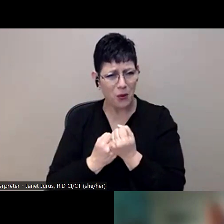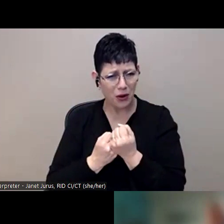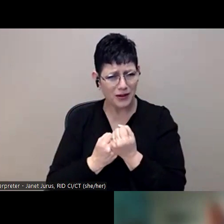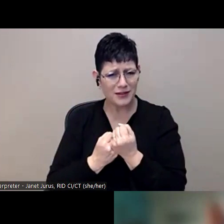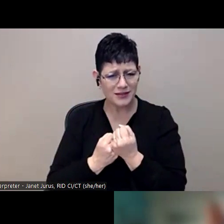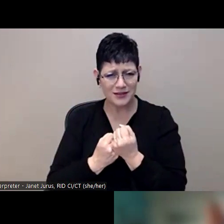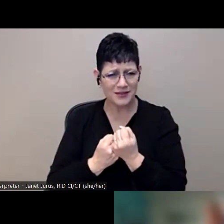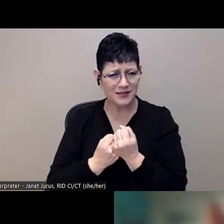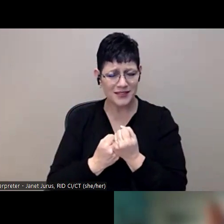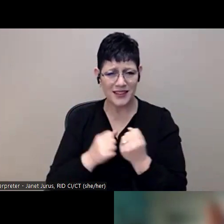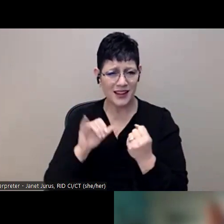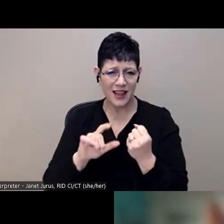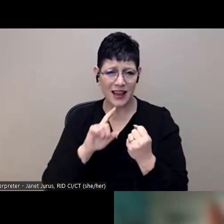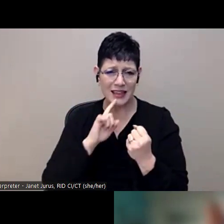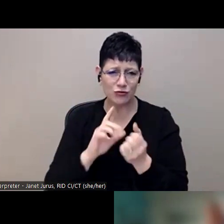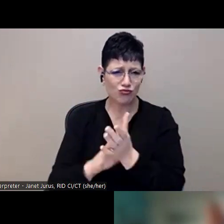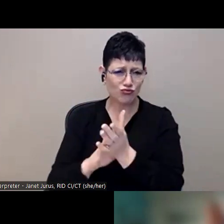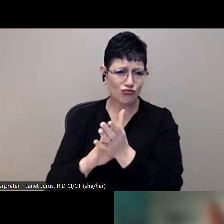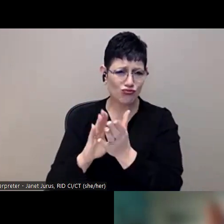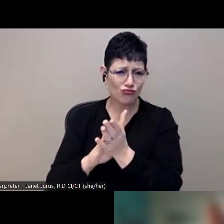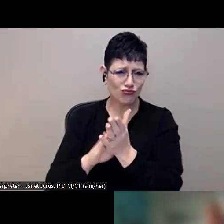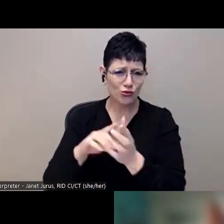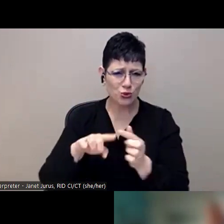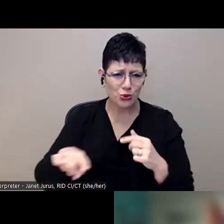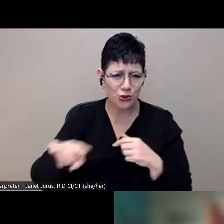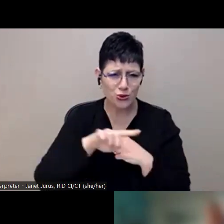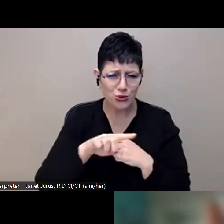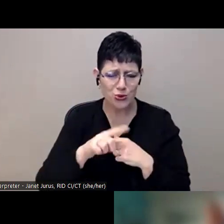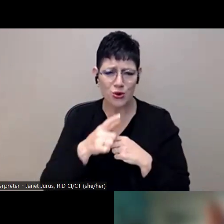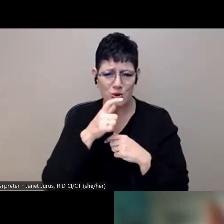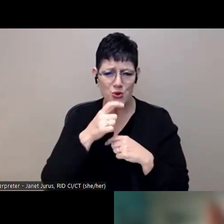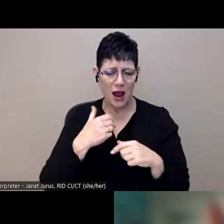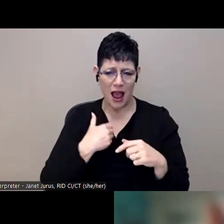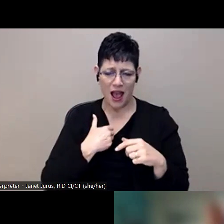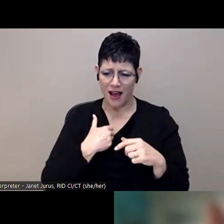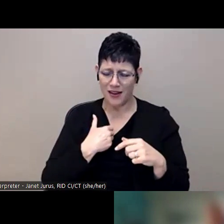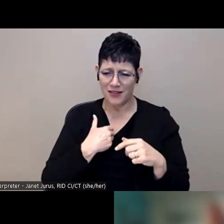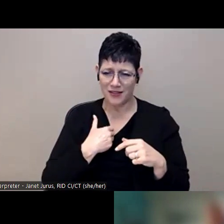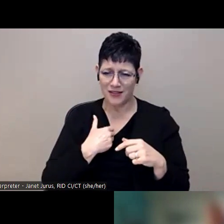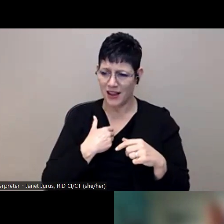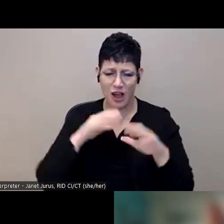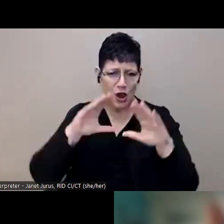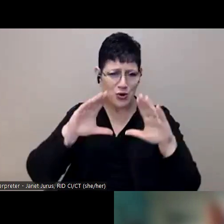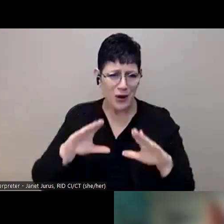that's definitely a kudos to you all that you have such interest from, from the students.